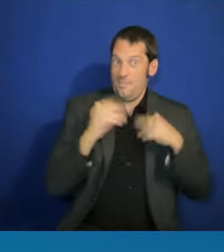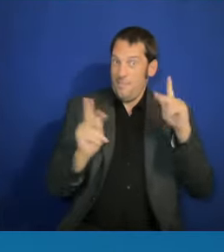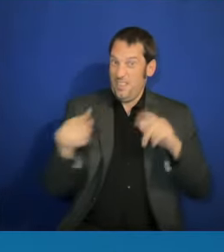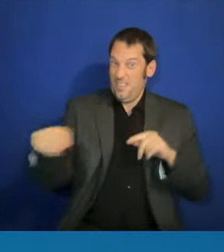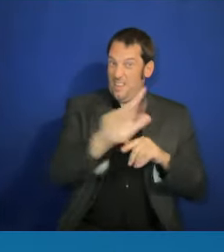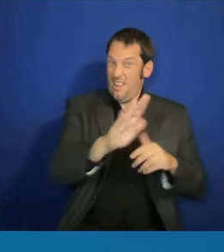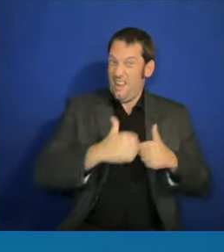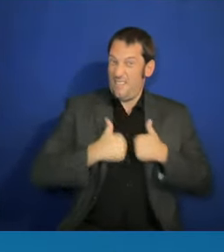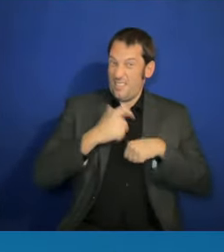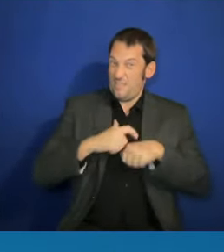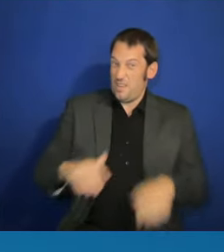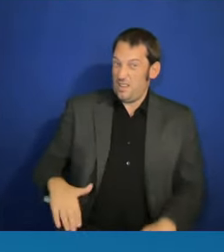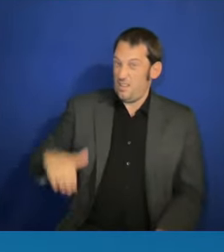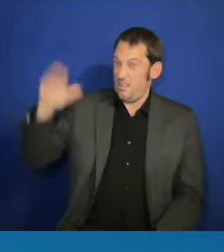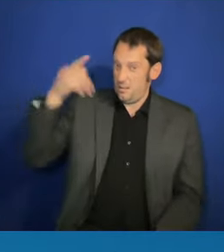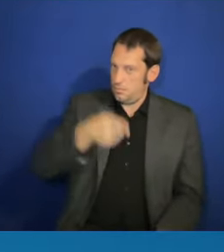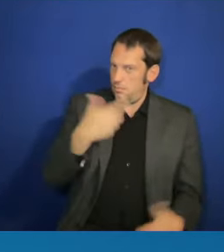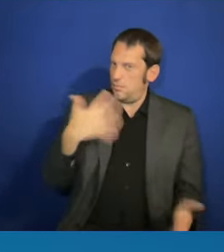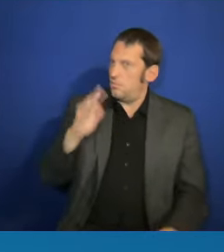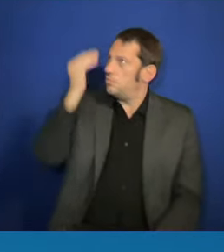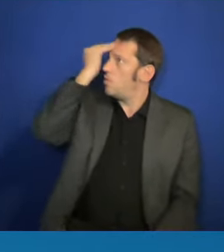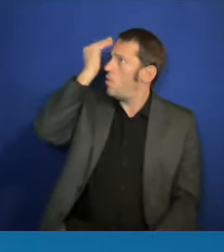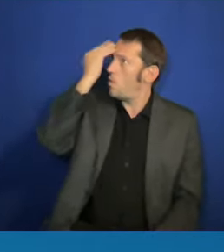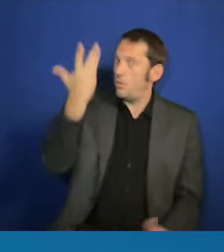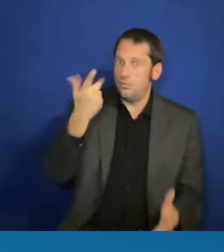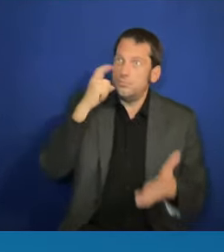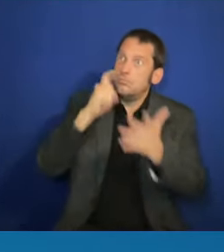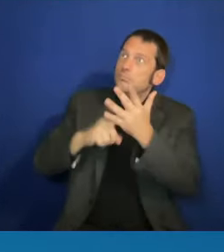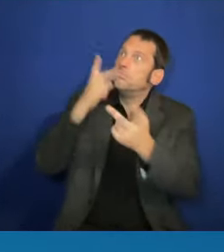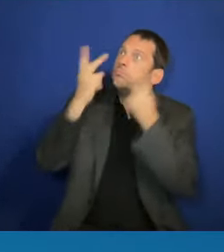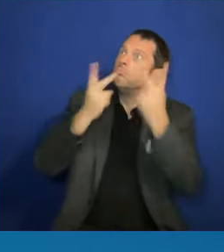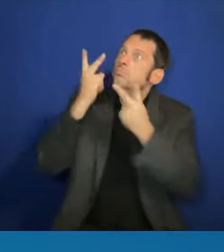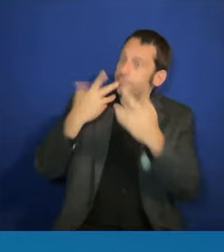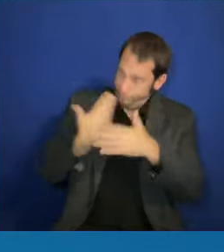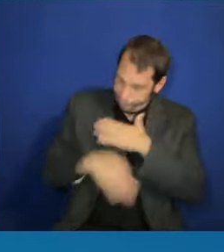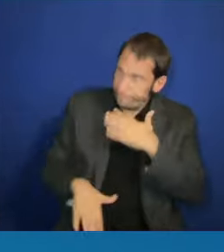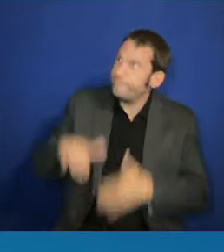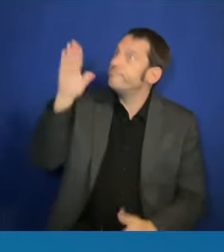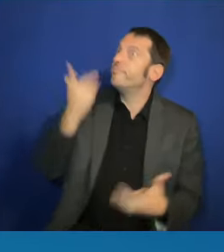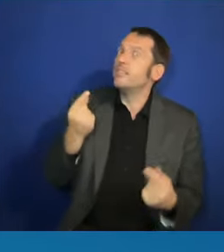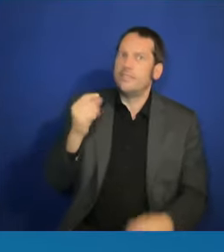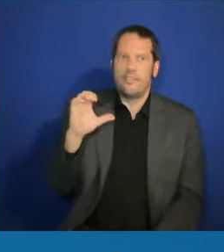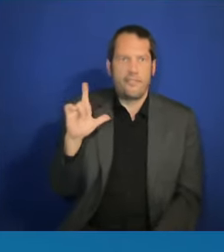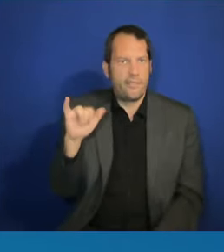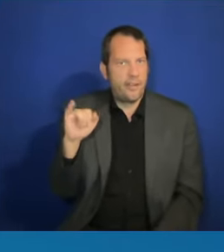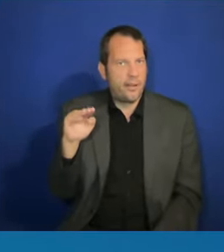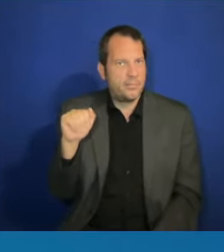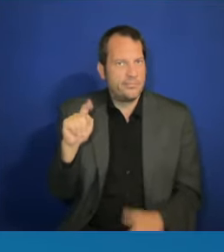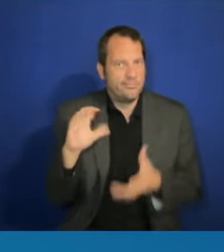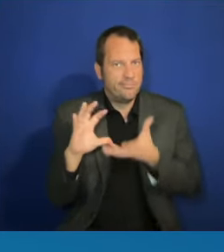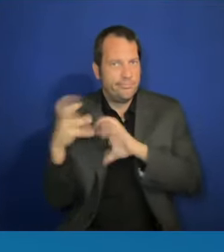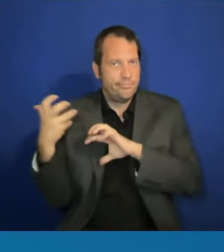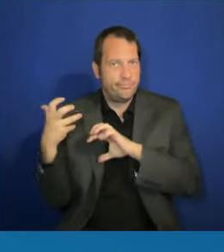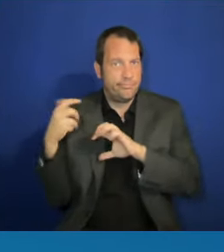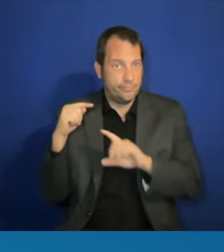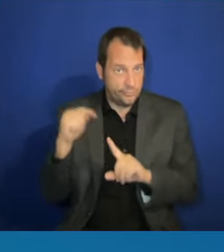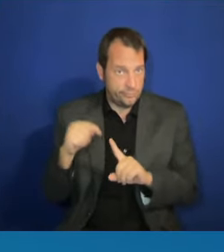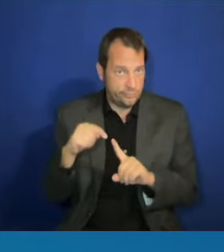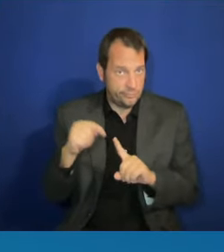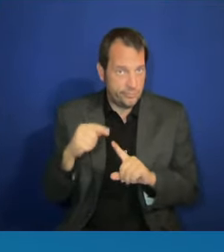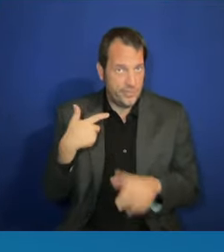In their lifetime, I've been asking, actually, on the college tour for a raise of hands, how many of them,